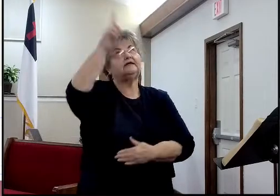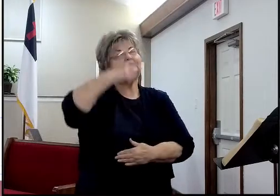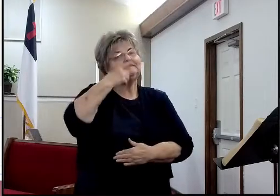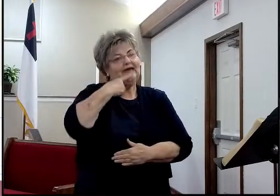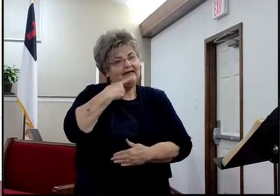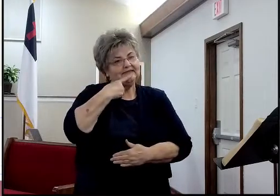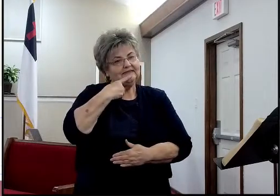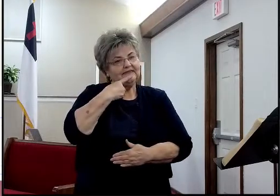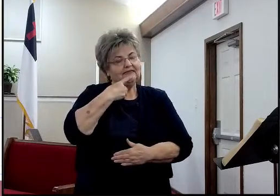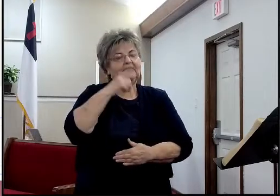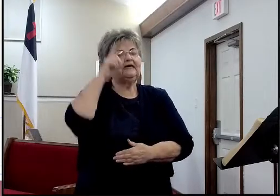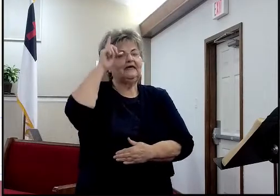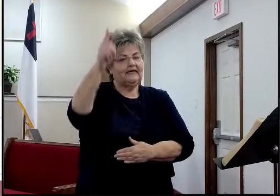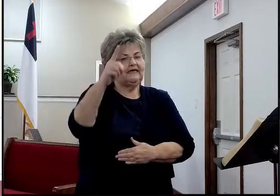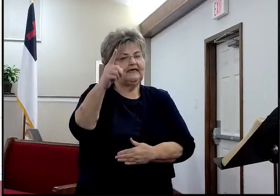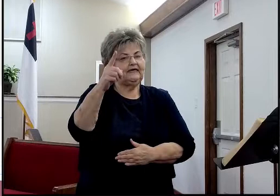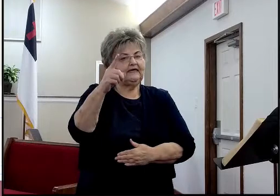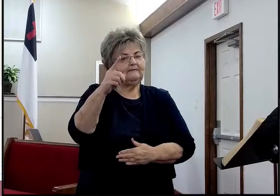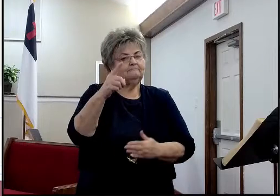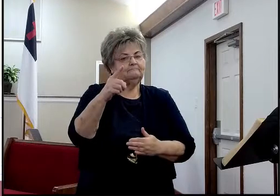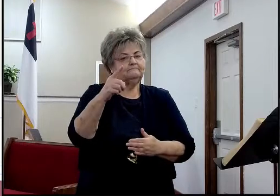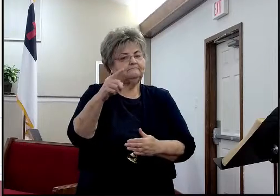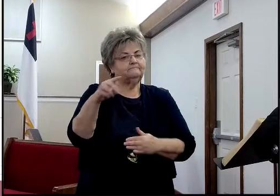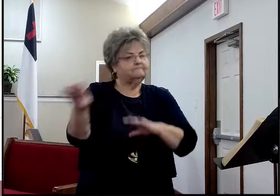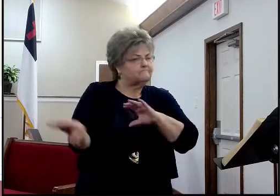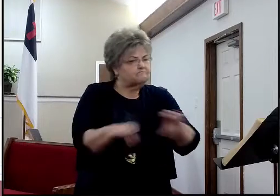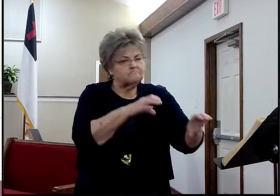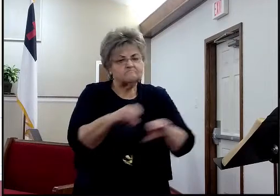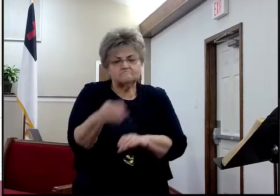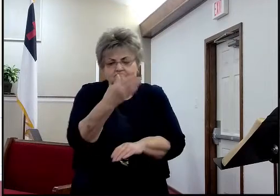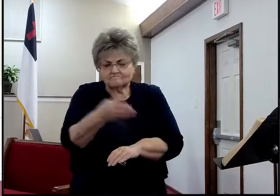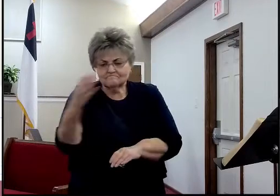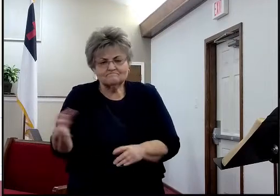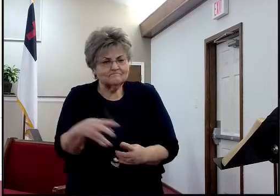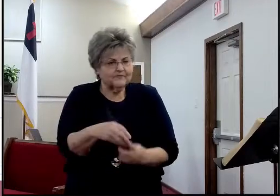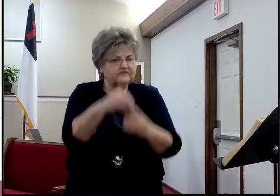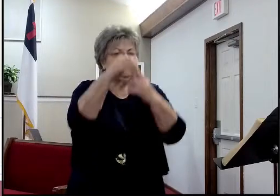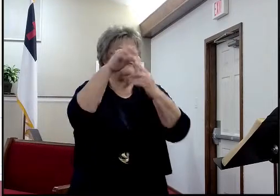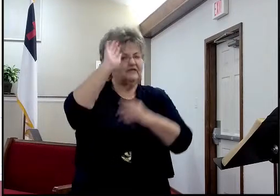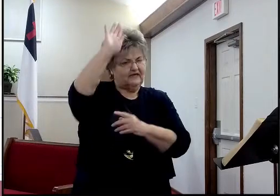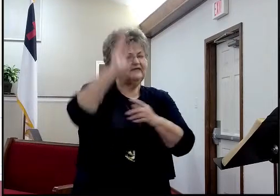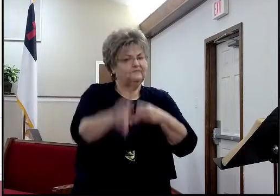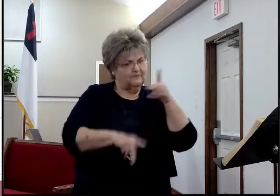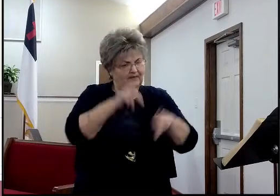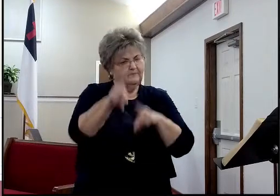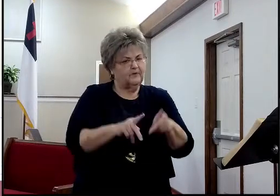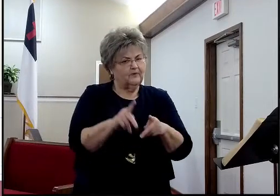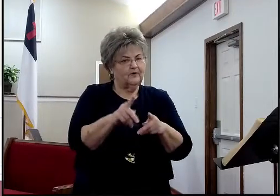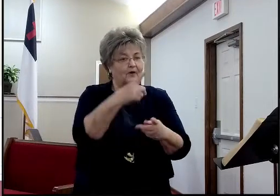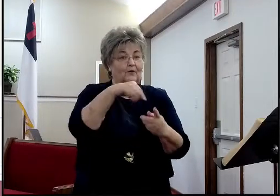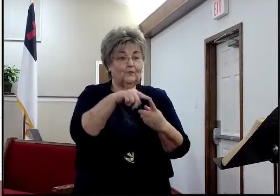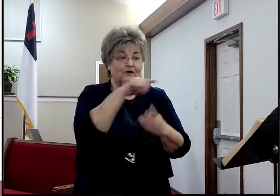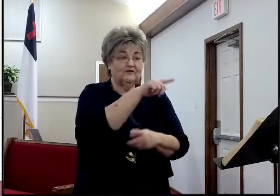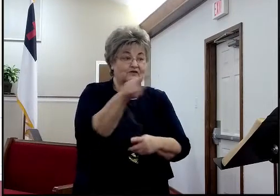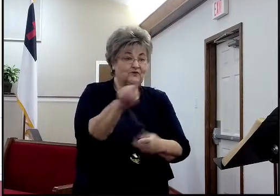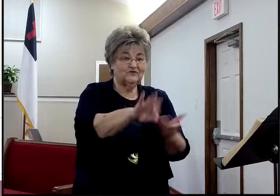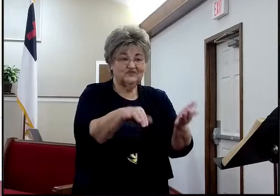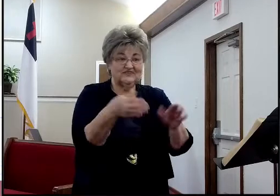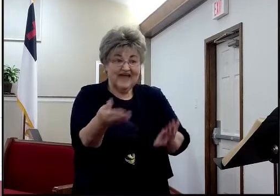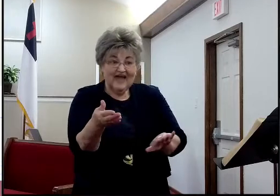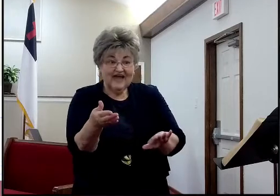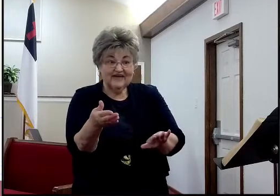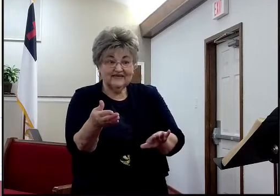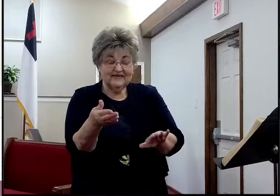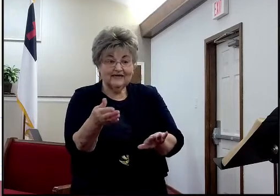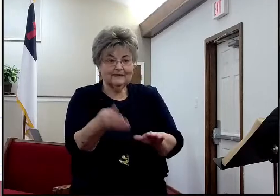his people. It shows that even when you're dead in God, God is still fulfilling his promises to you. David's